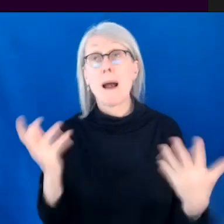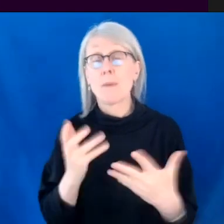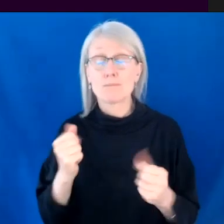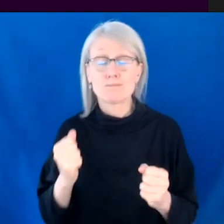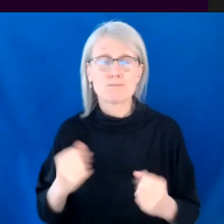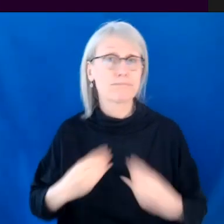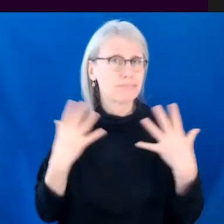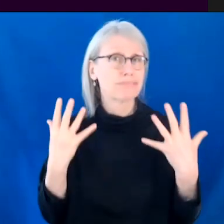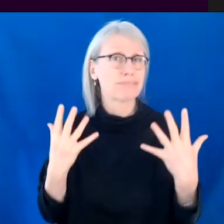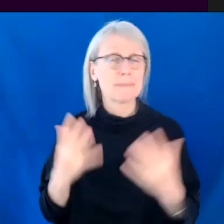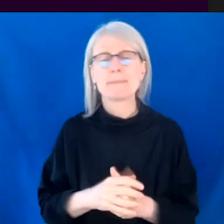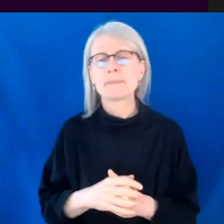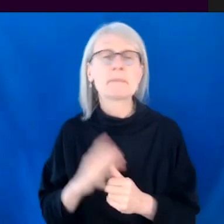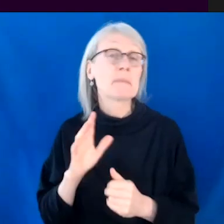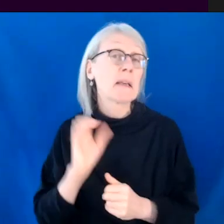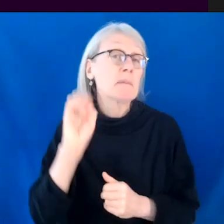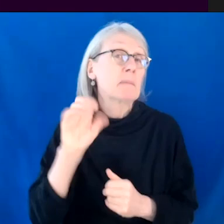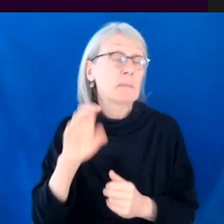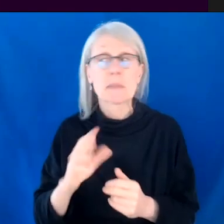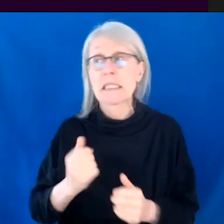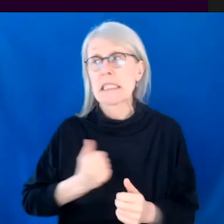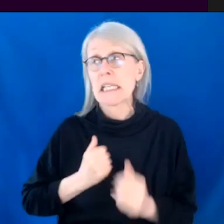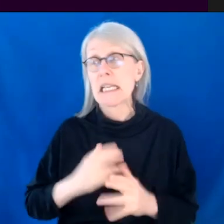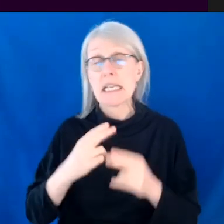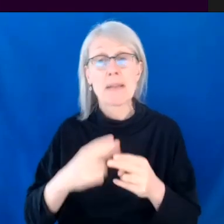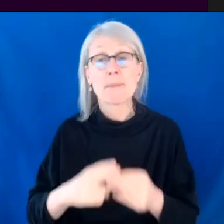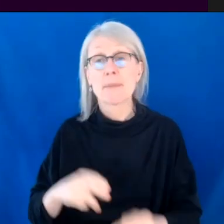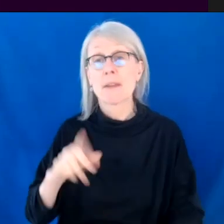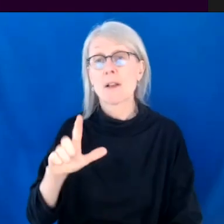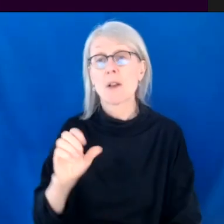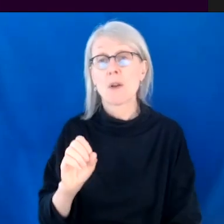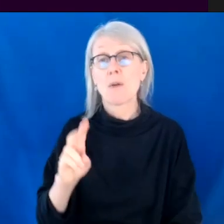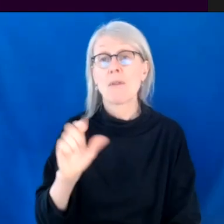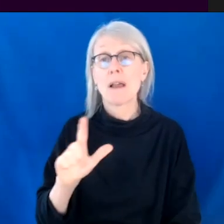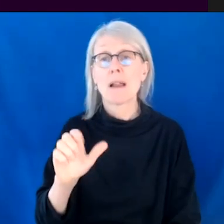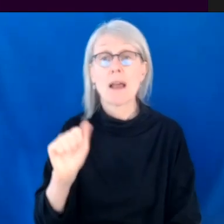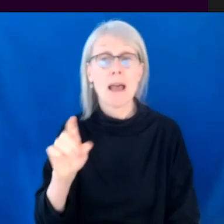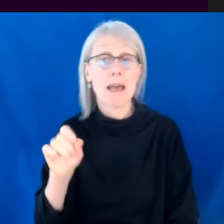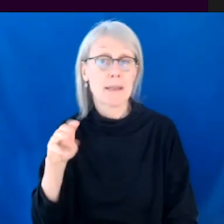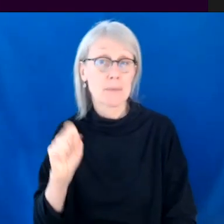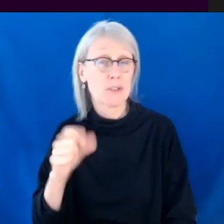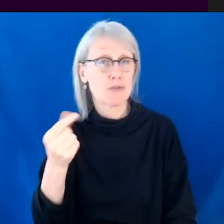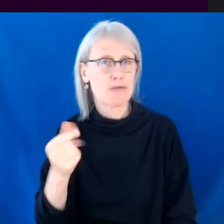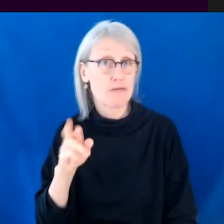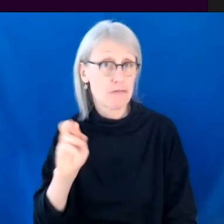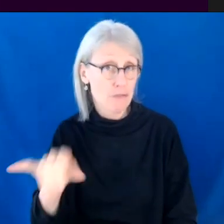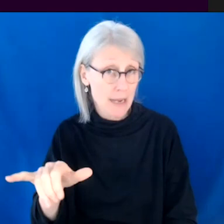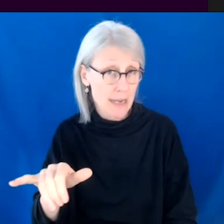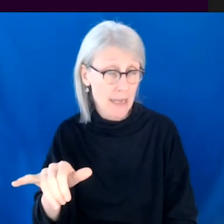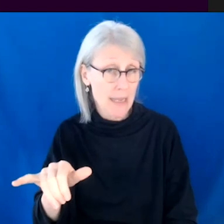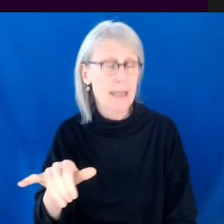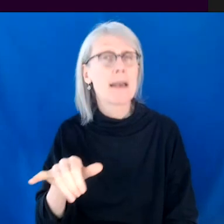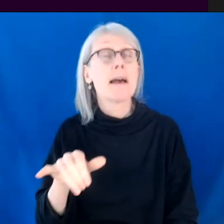like shout out a few Canadian peeps, um, LaBelle Adams-Gray is an actor that I